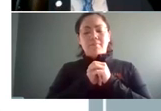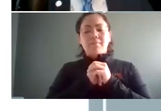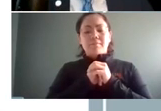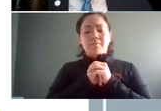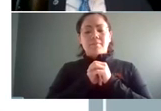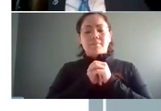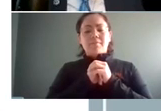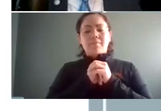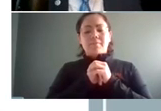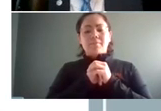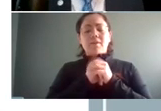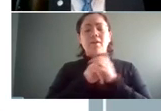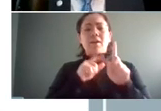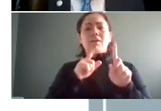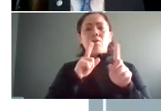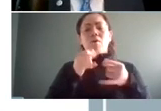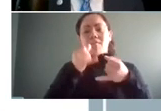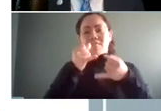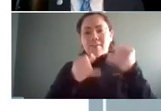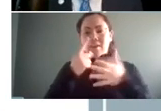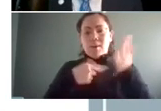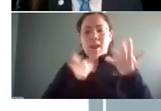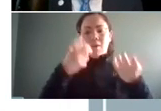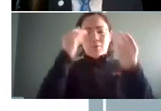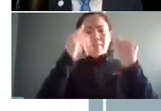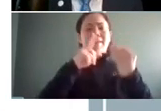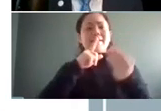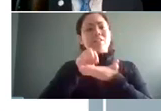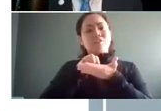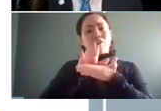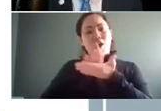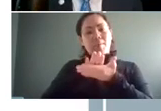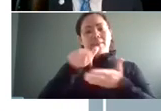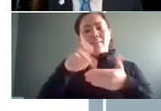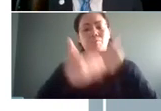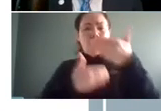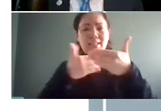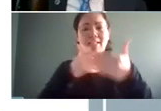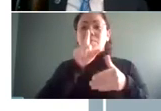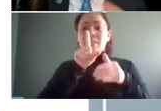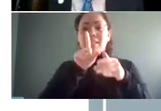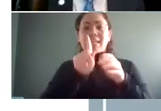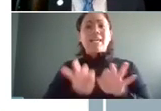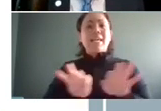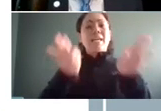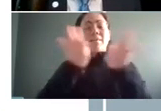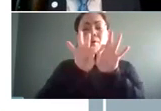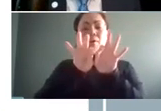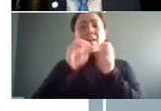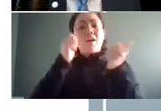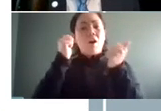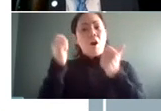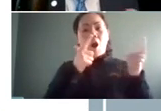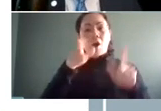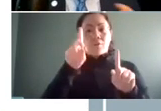and then finally what i want you to think about is documenting the process it's so important that everything that you do is